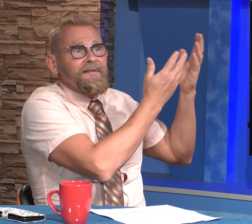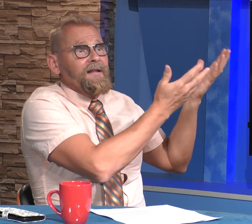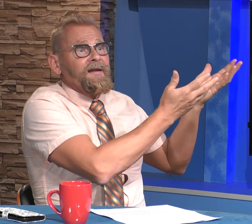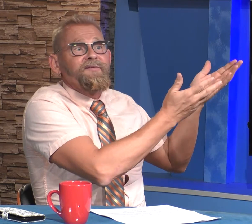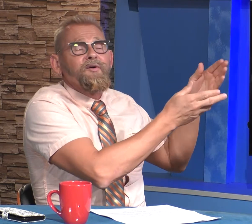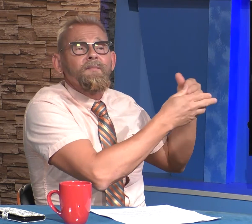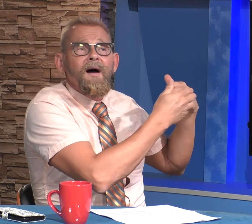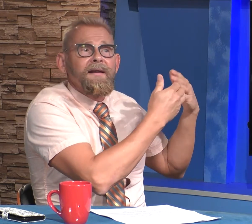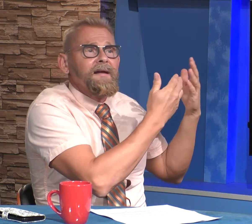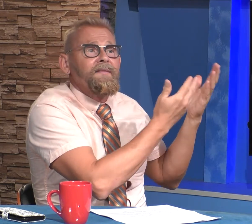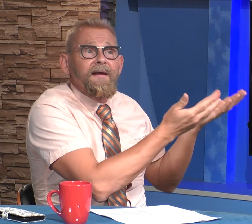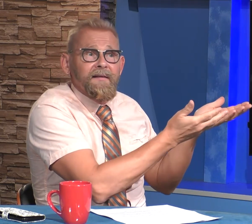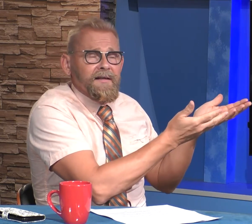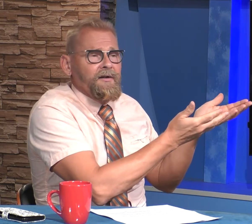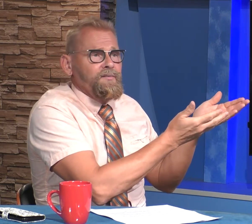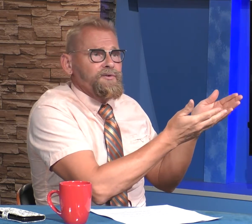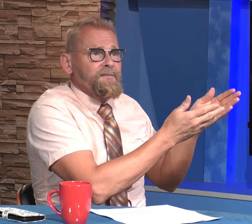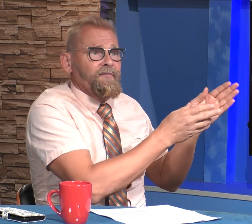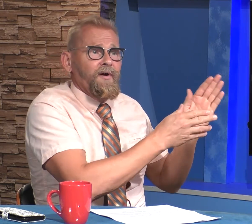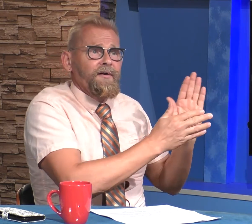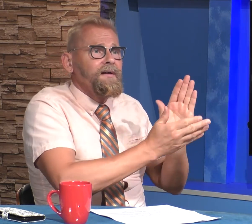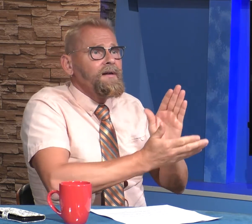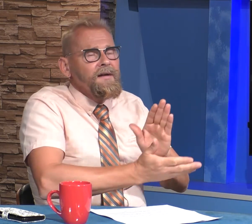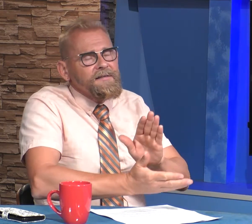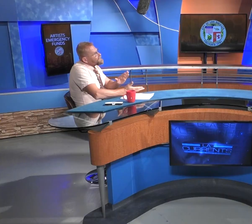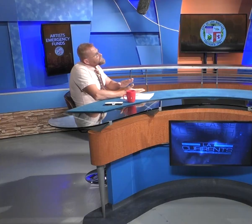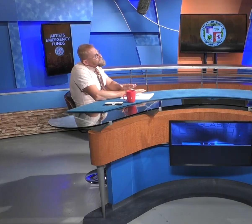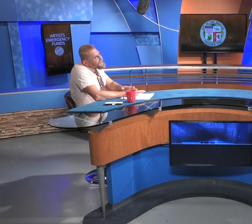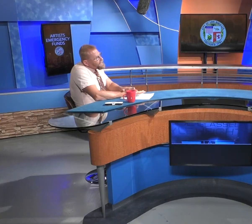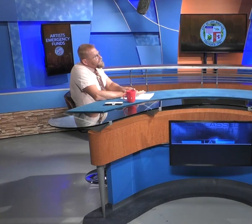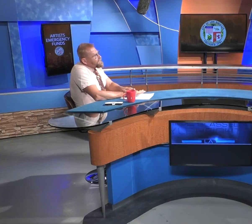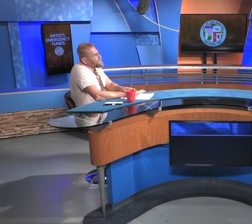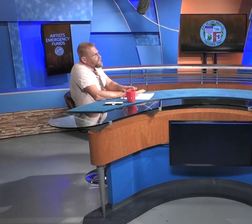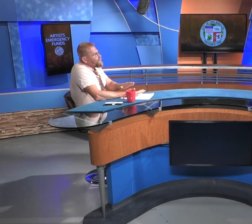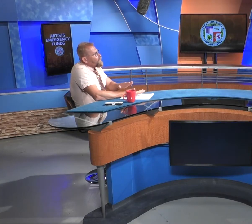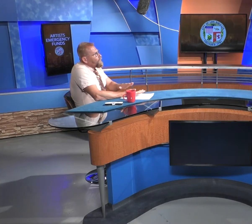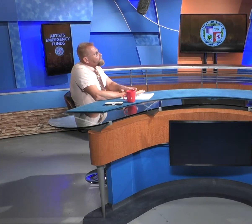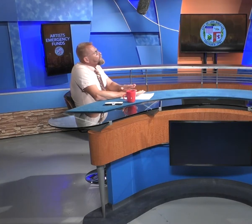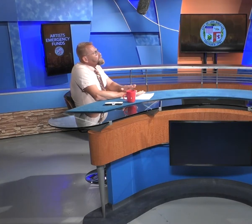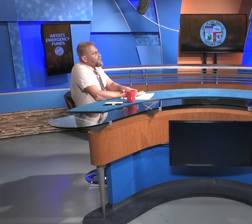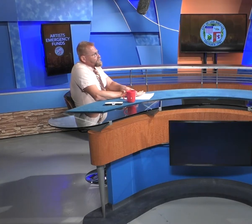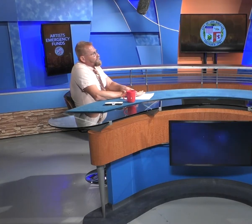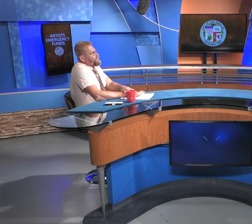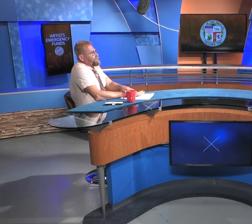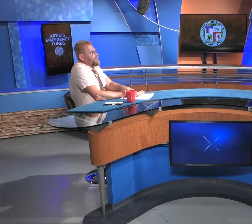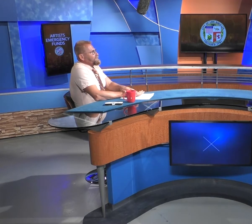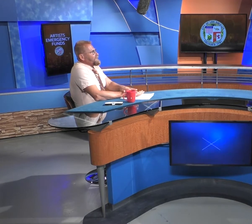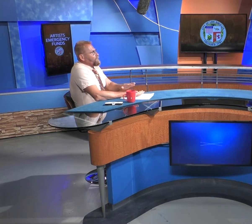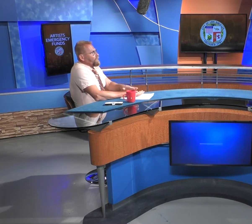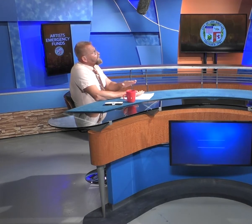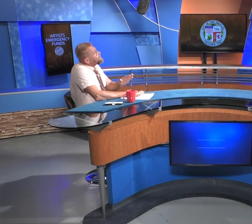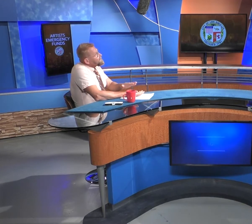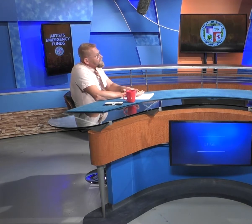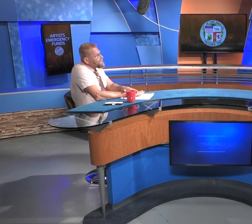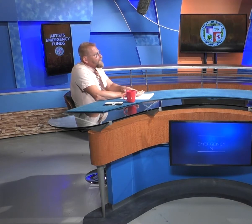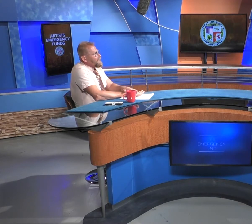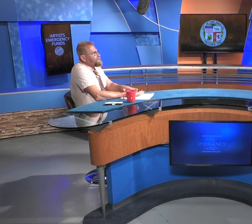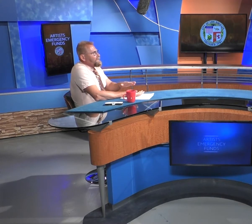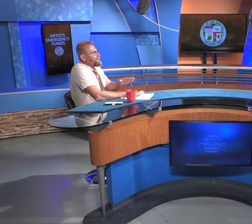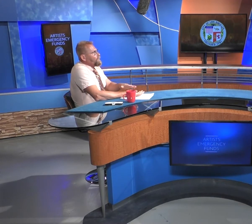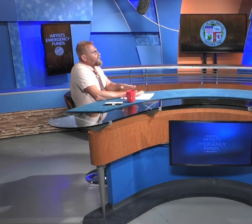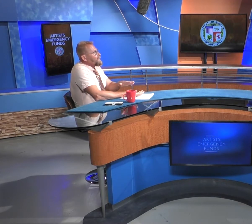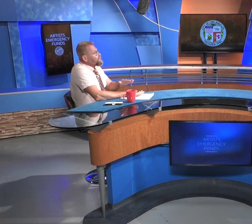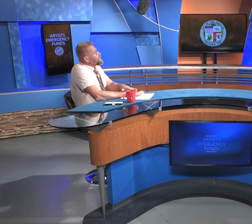like the la philharmonic and the la county museum of art down to tiny you know one person entrepreneurs that work in the gig